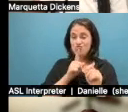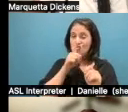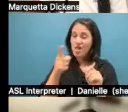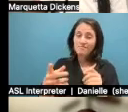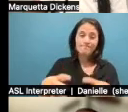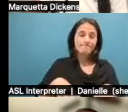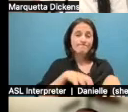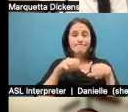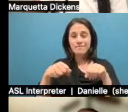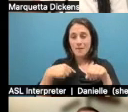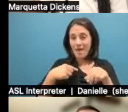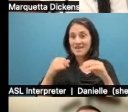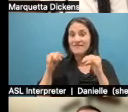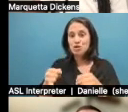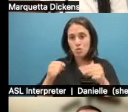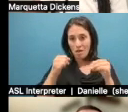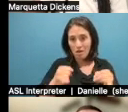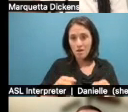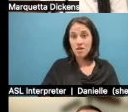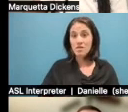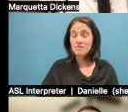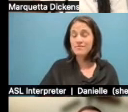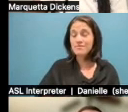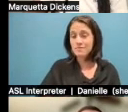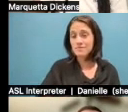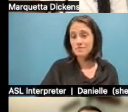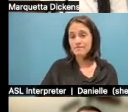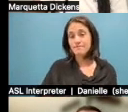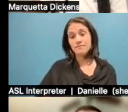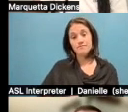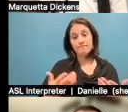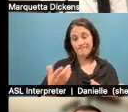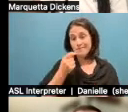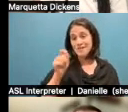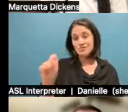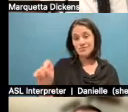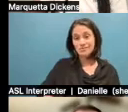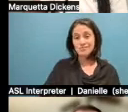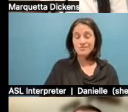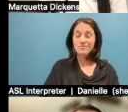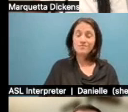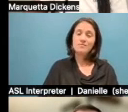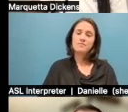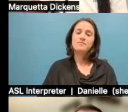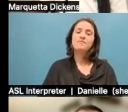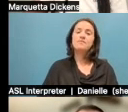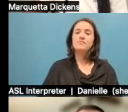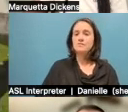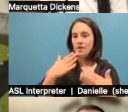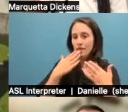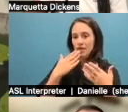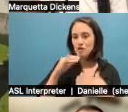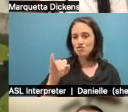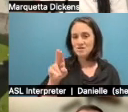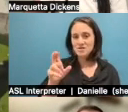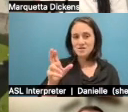to figure out our own solutions. So that's kind of where I'm at with it. Thanks, Justin. I think we can, we're going